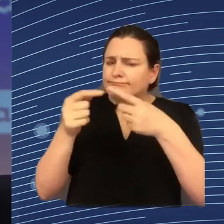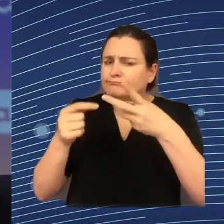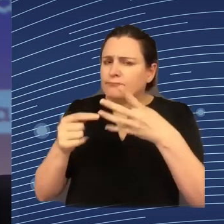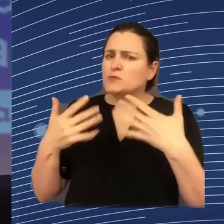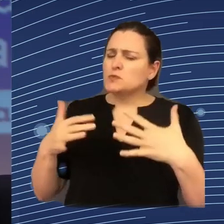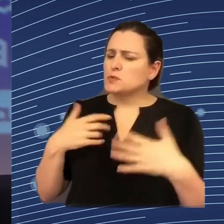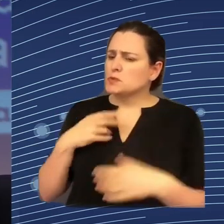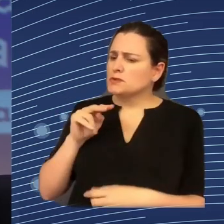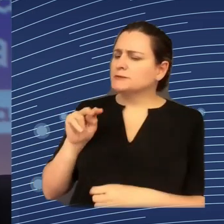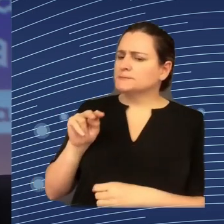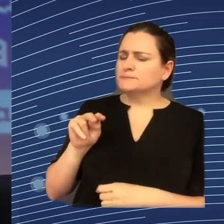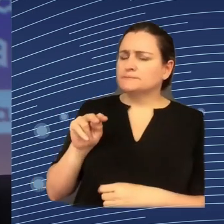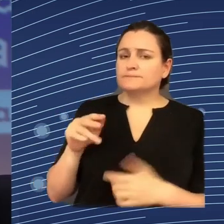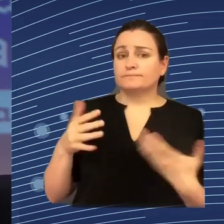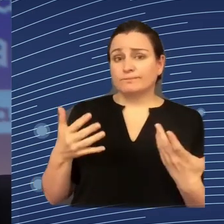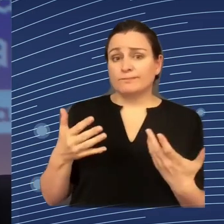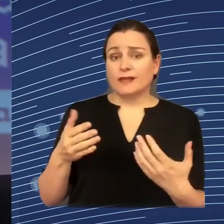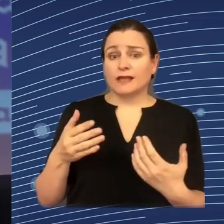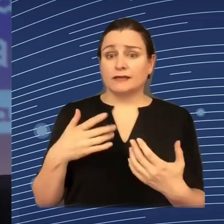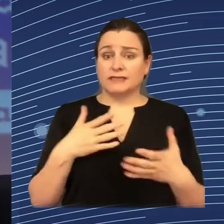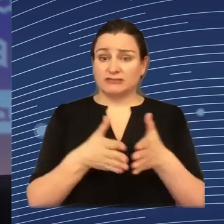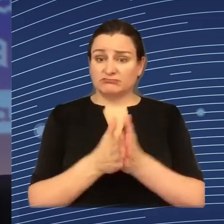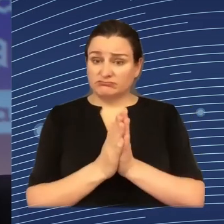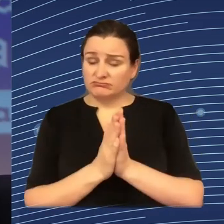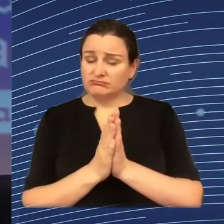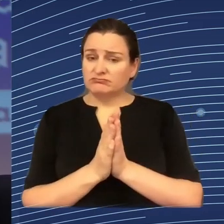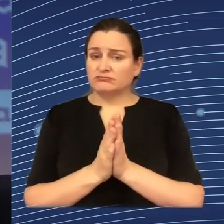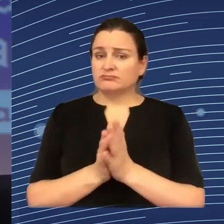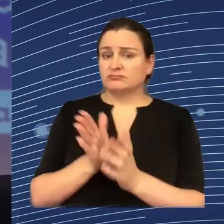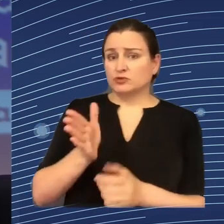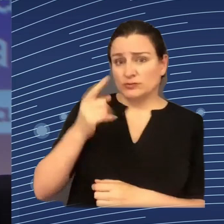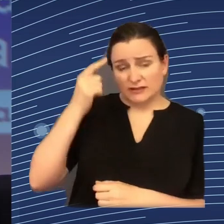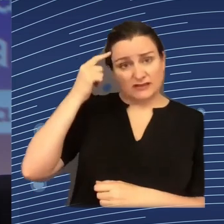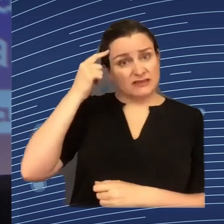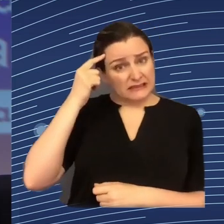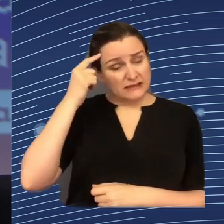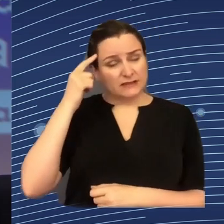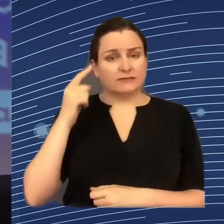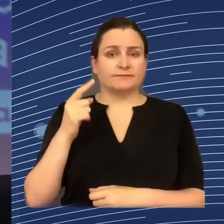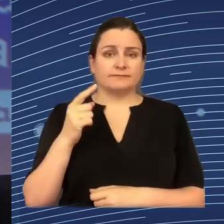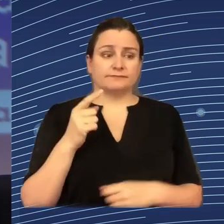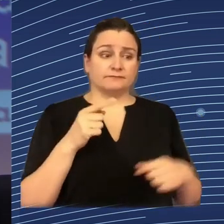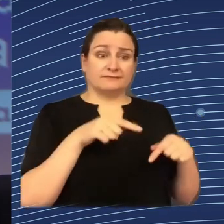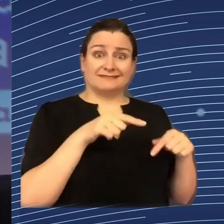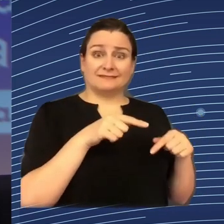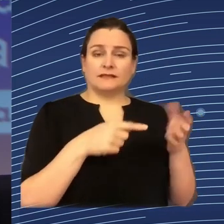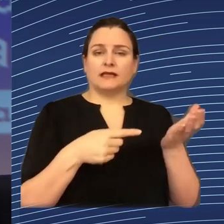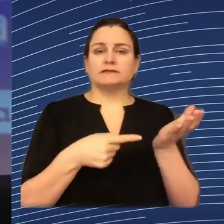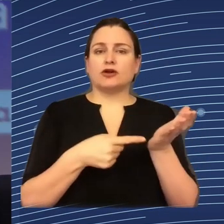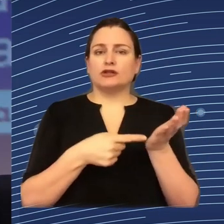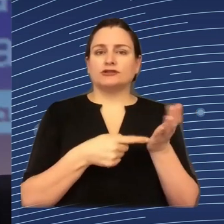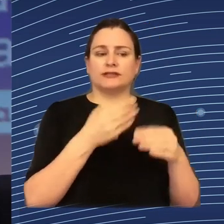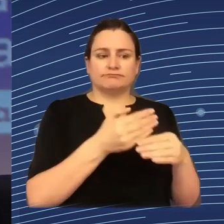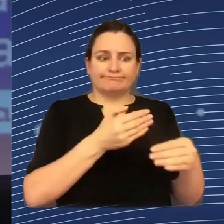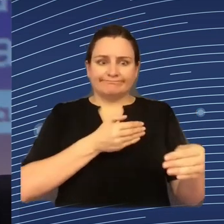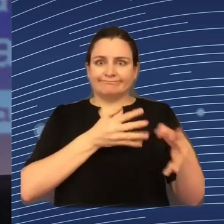you, if the EUC believes that an earlier intervention in the design of the technology that we're talking about could help addressing